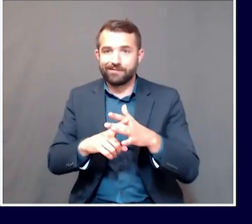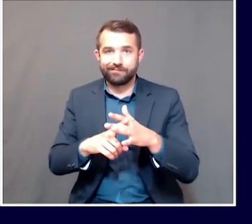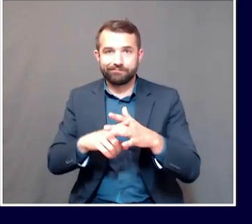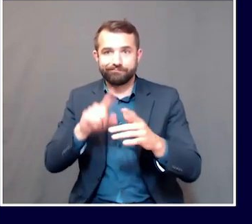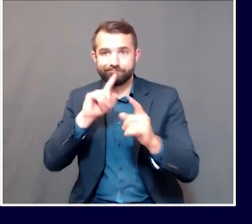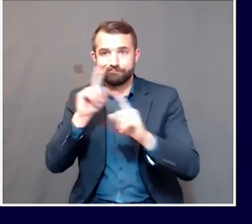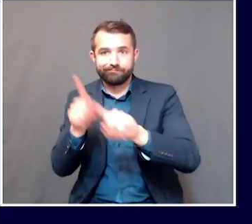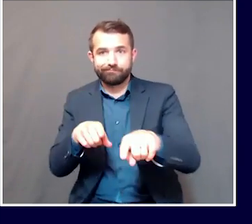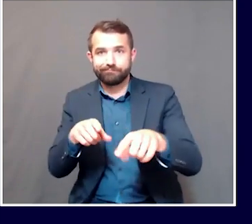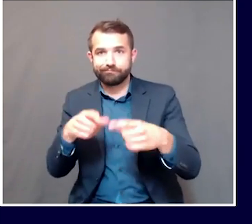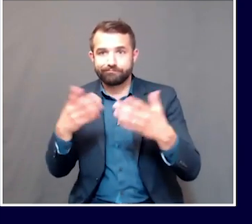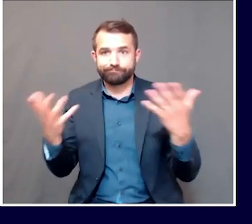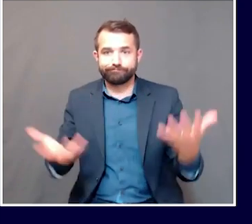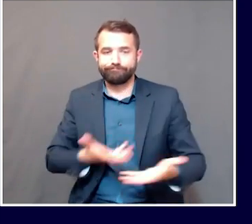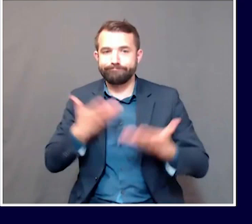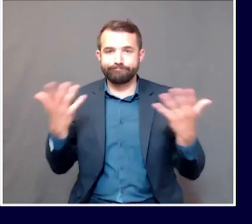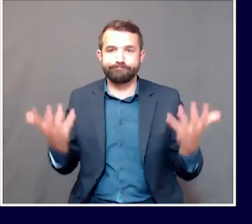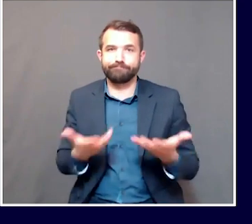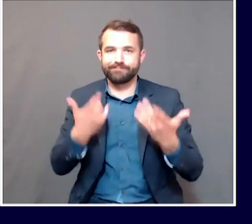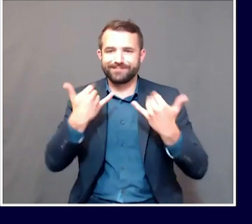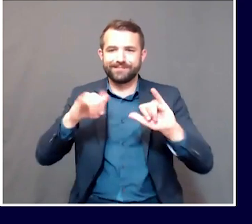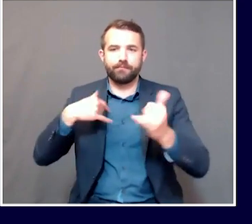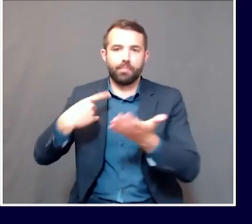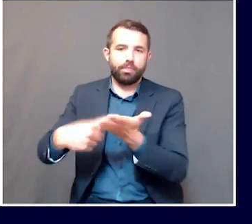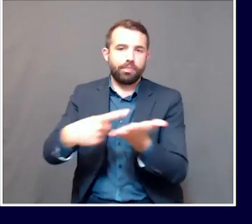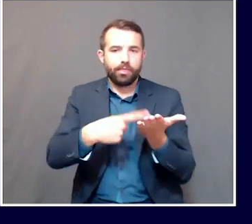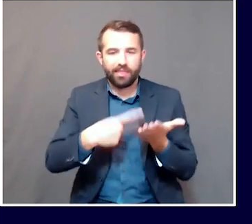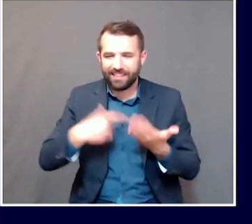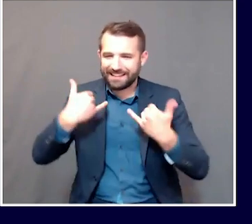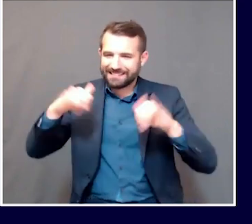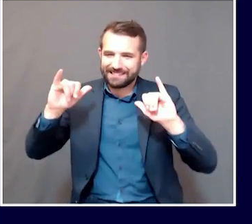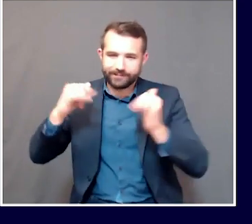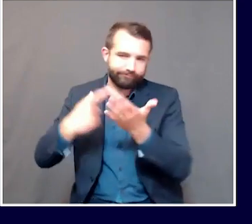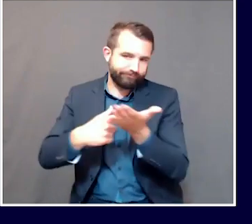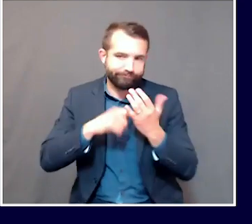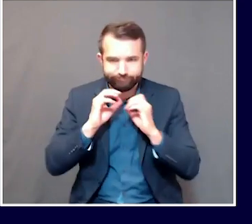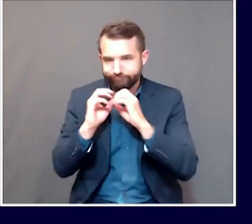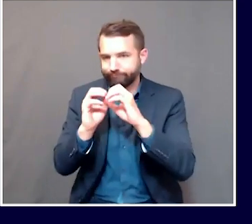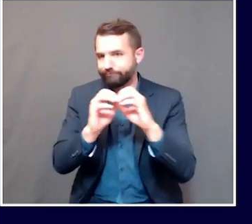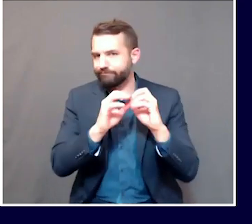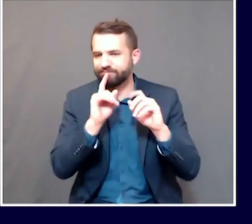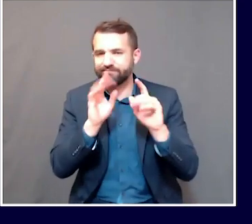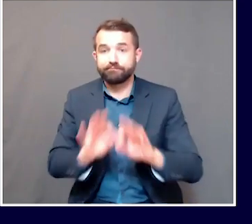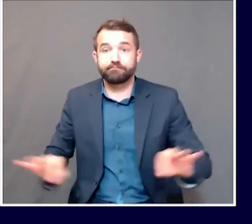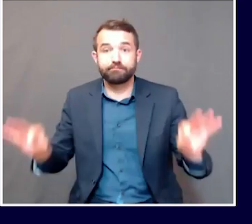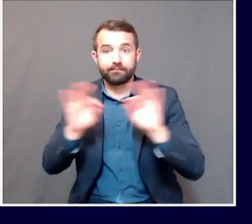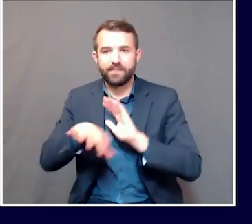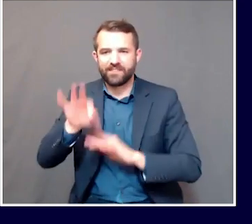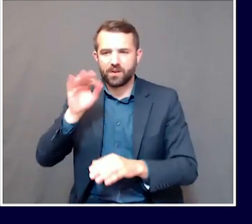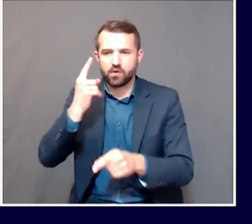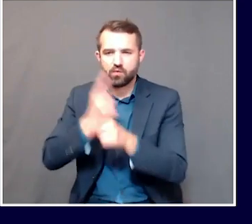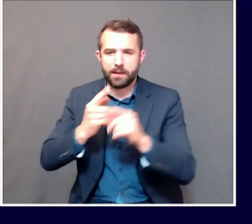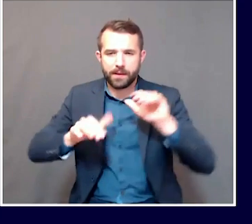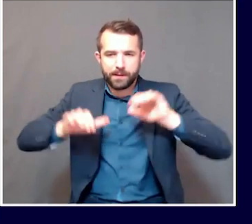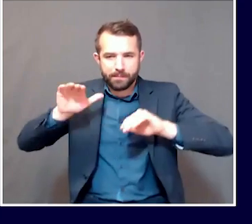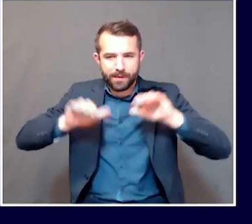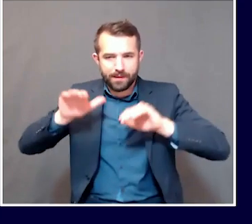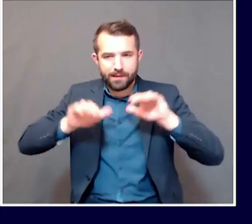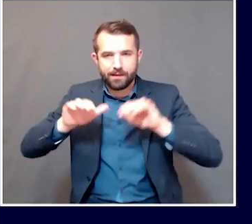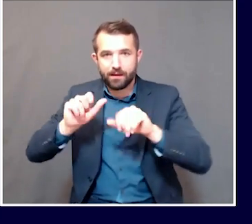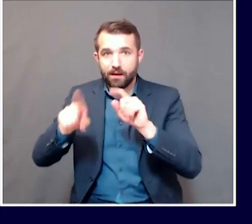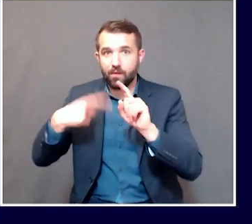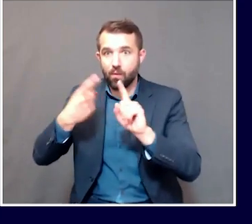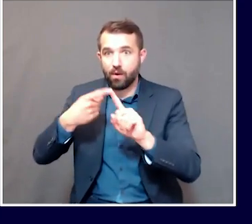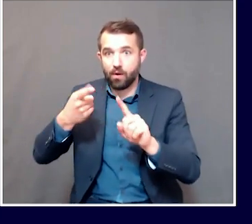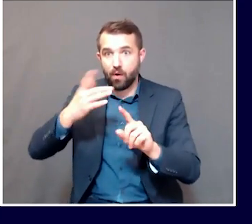are very much underway right now. What we are always trying to balance is making sure that any move towards reopening doesn't